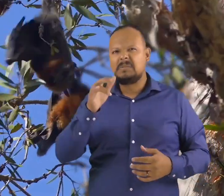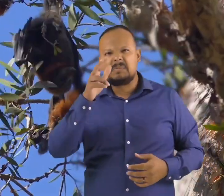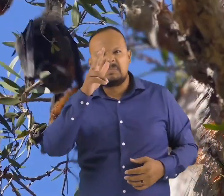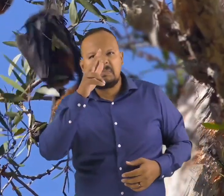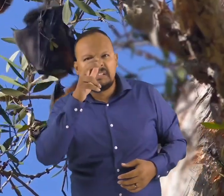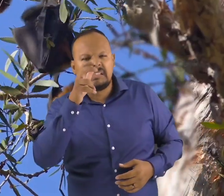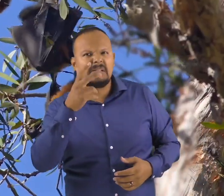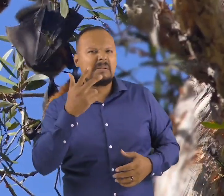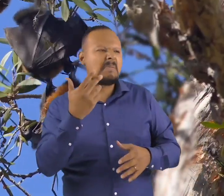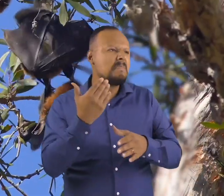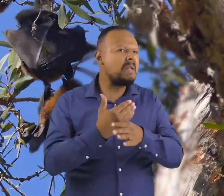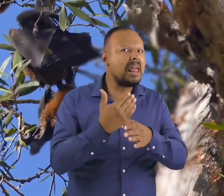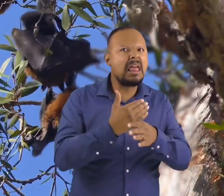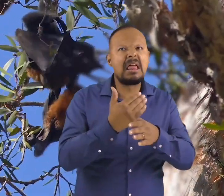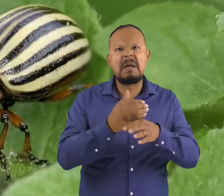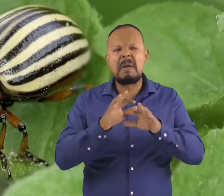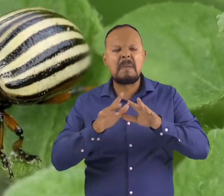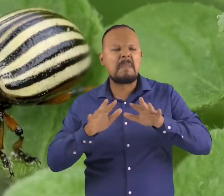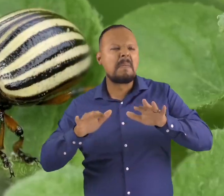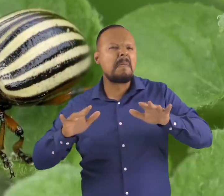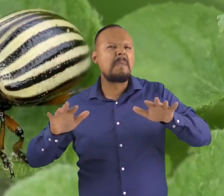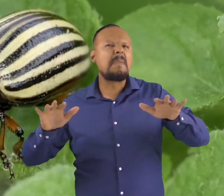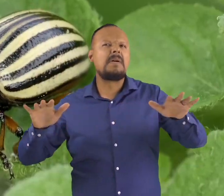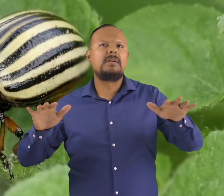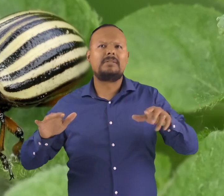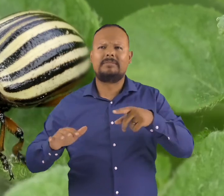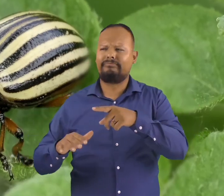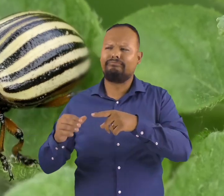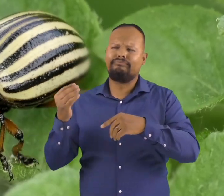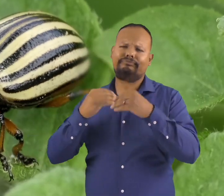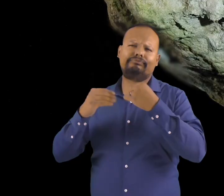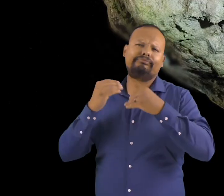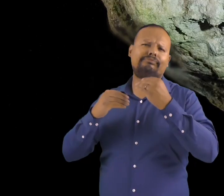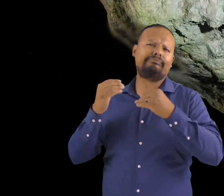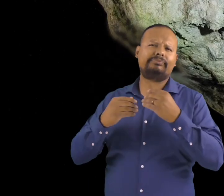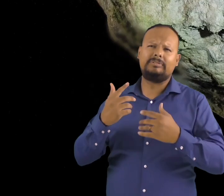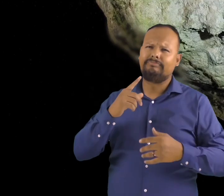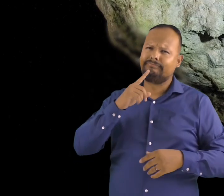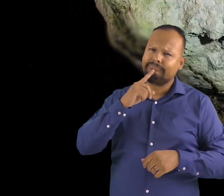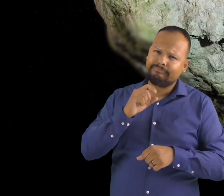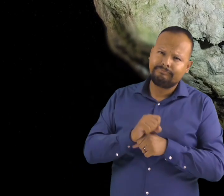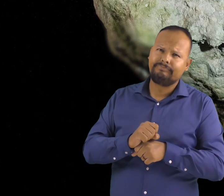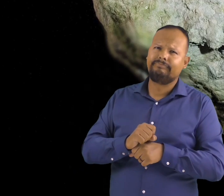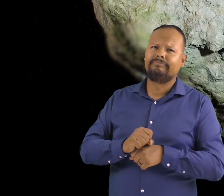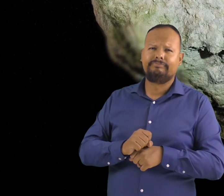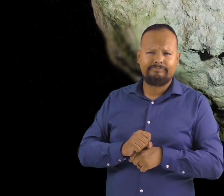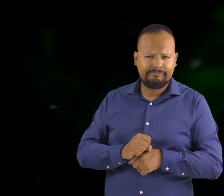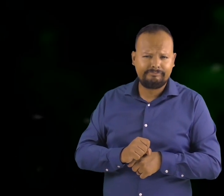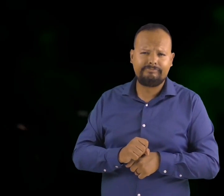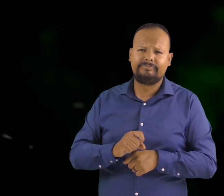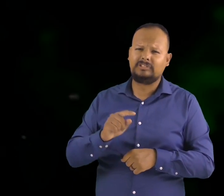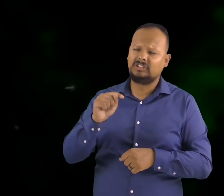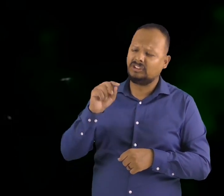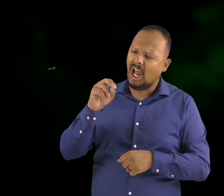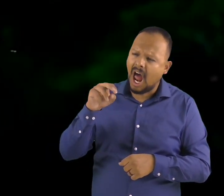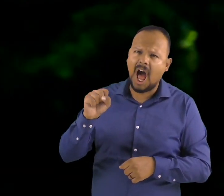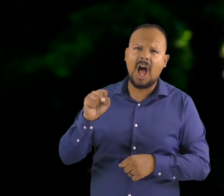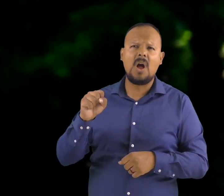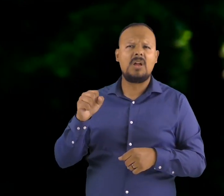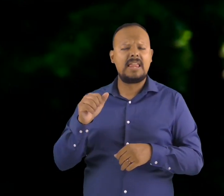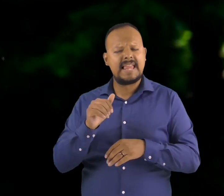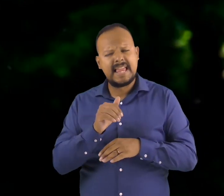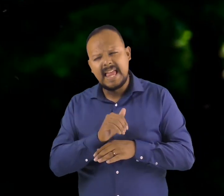important or essential role in pest control. By eating literally tons of